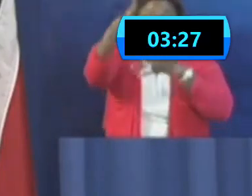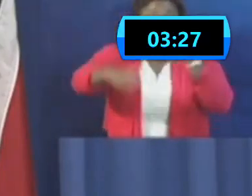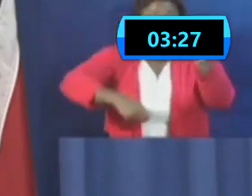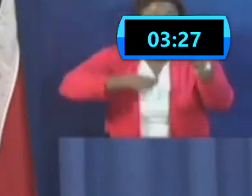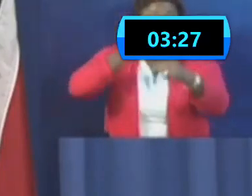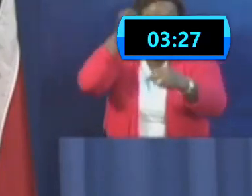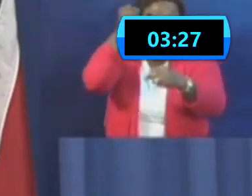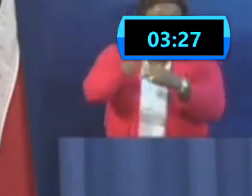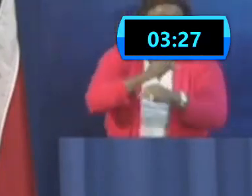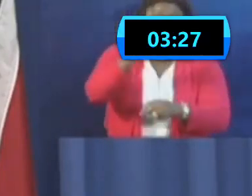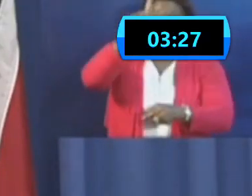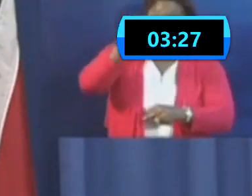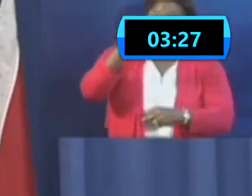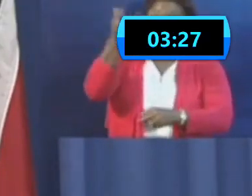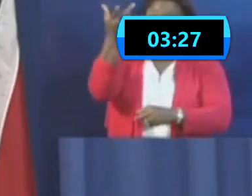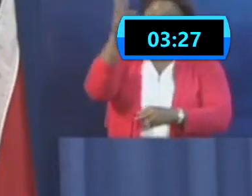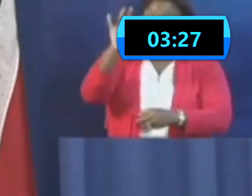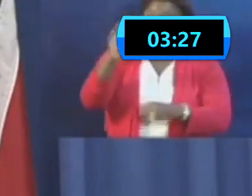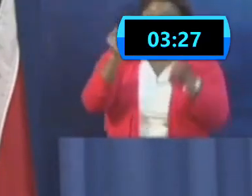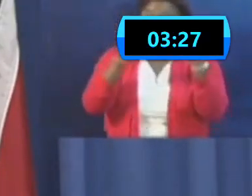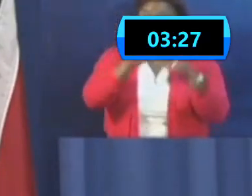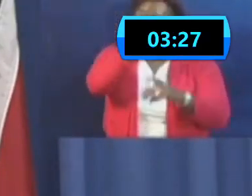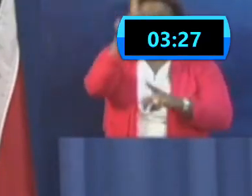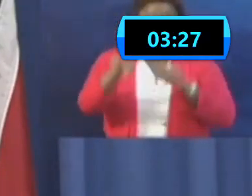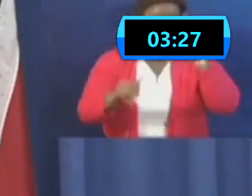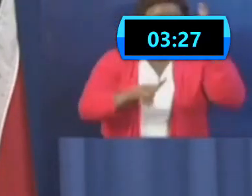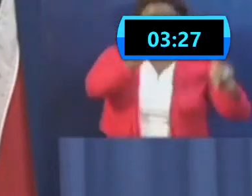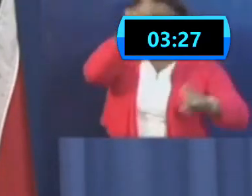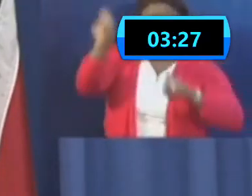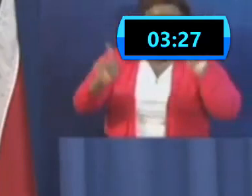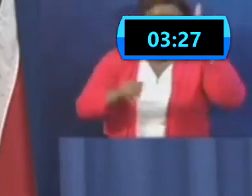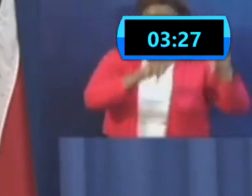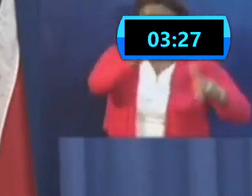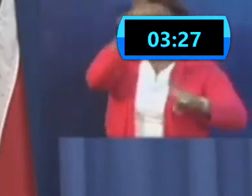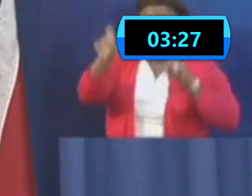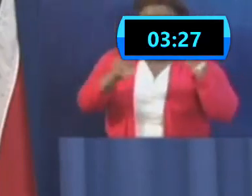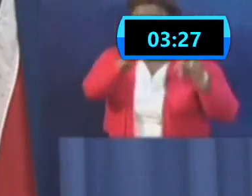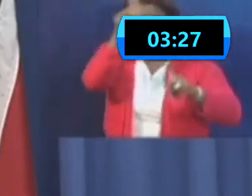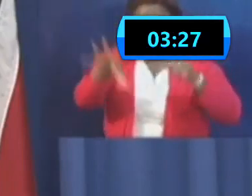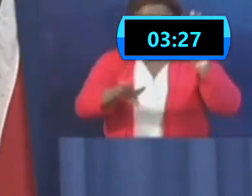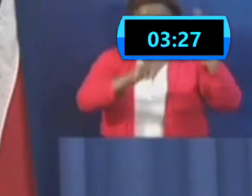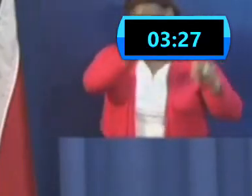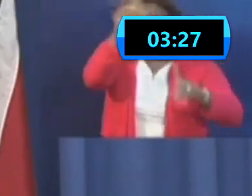whole of 2019. Just to give you an idea of the capacity we're trying to build in a short period of time.